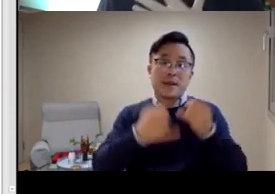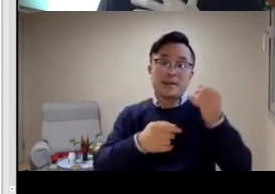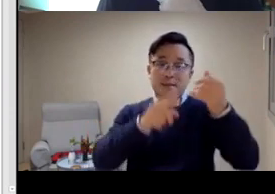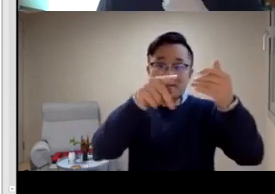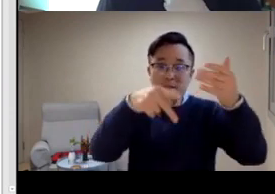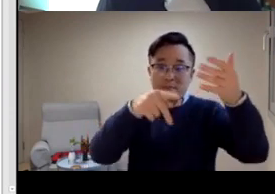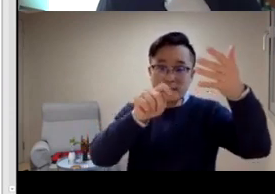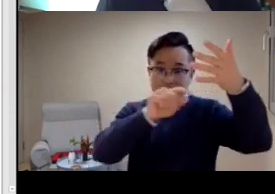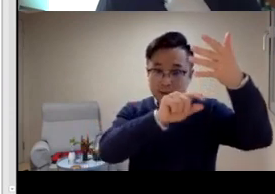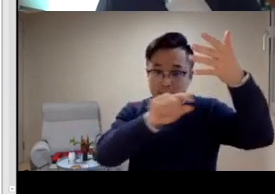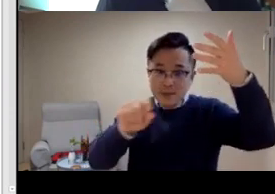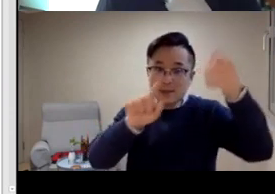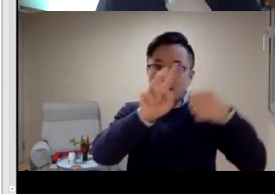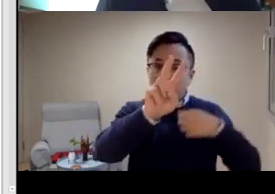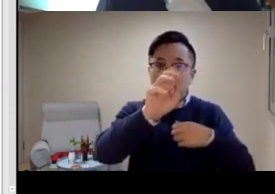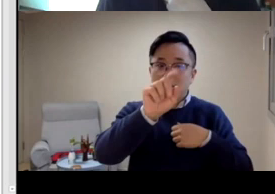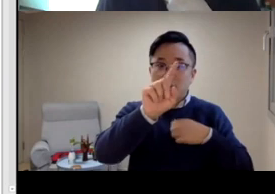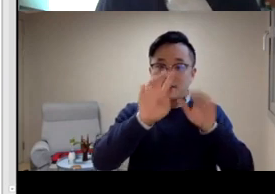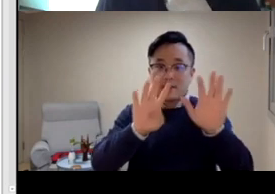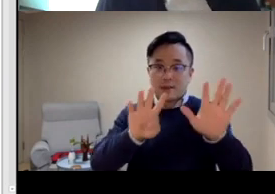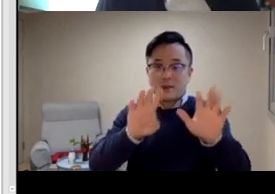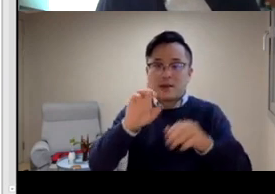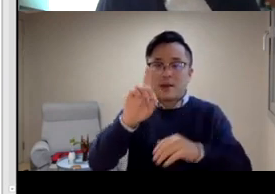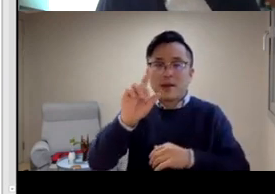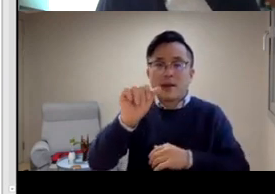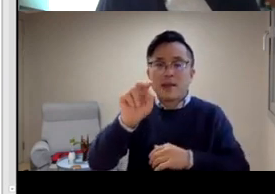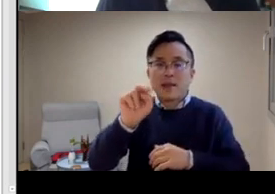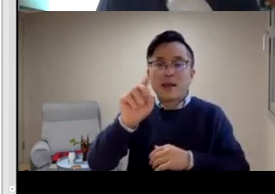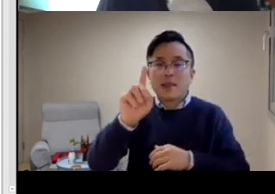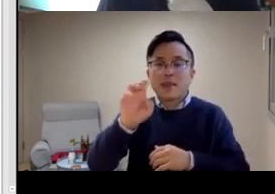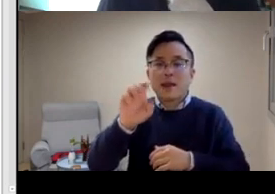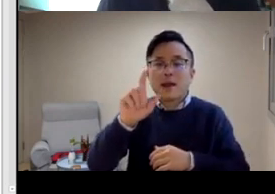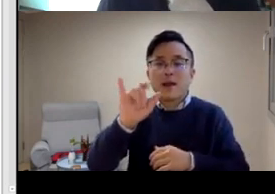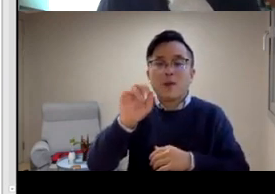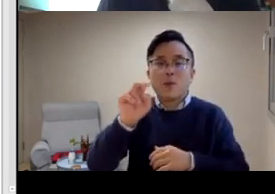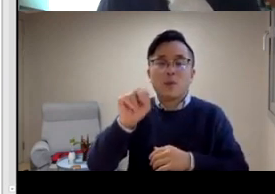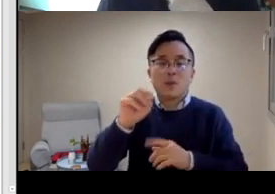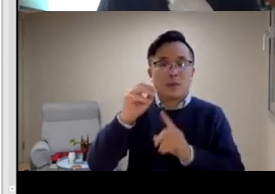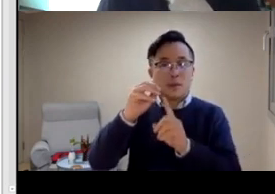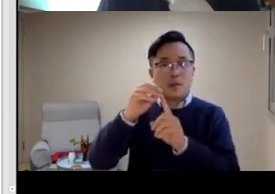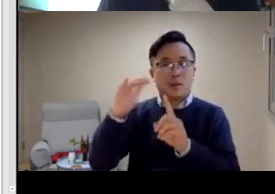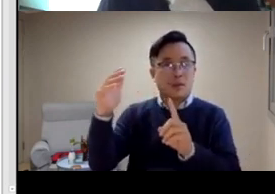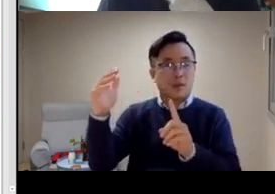components of linguistics about research. So you can see all these different things.